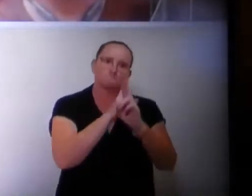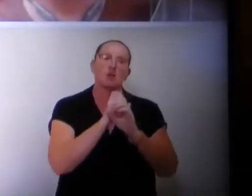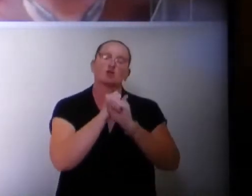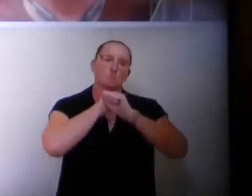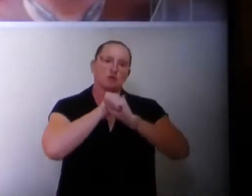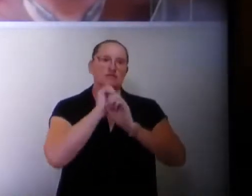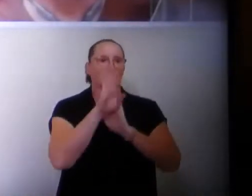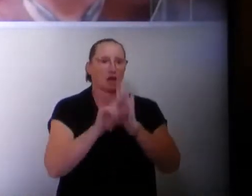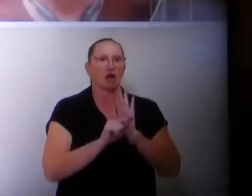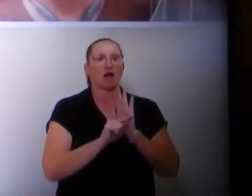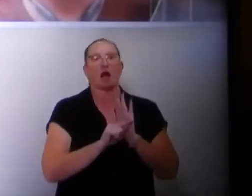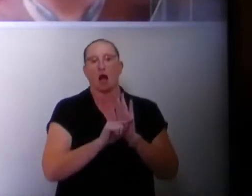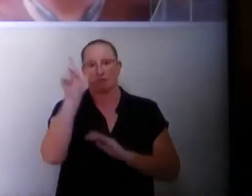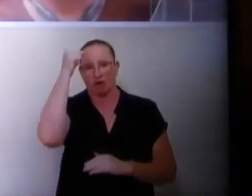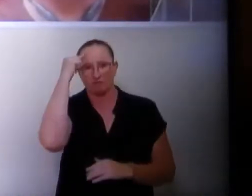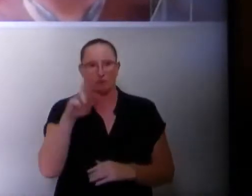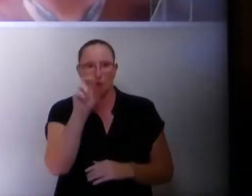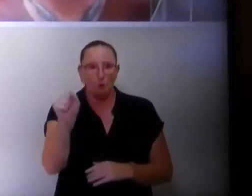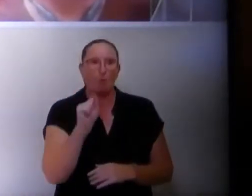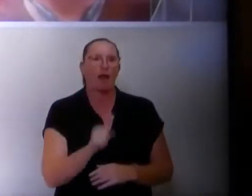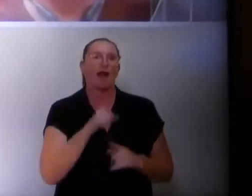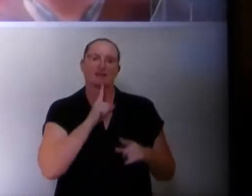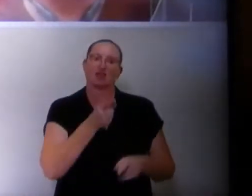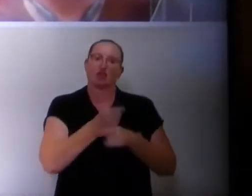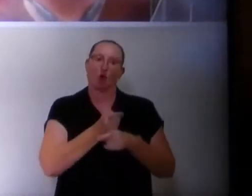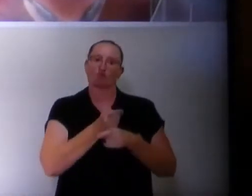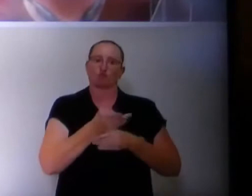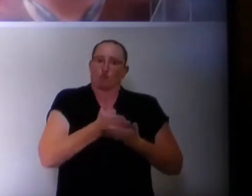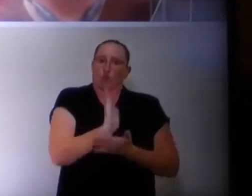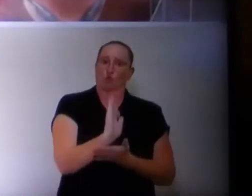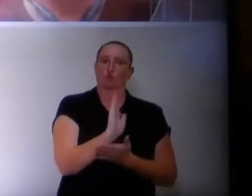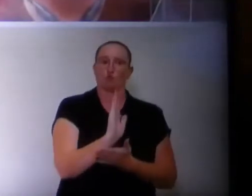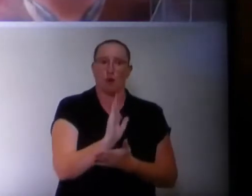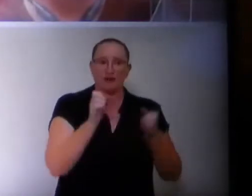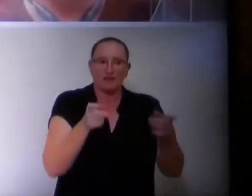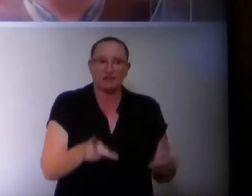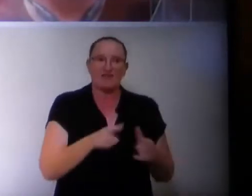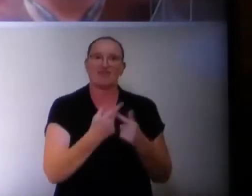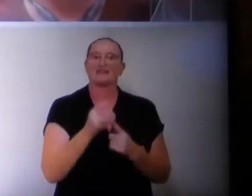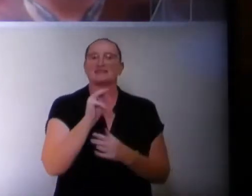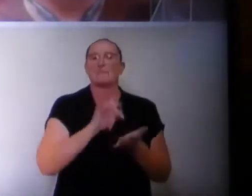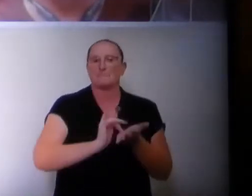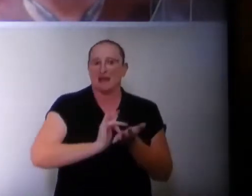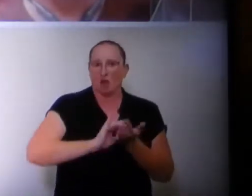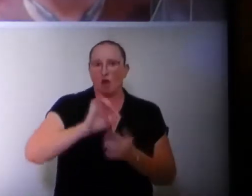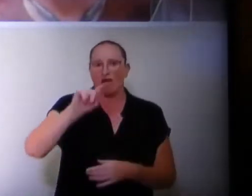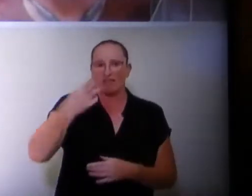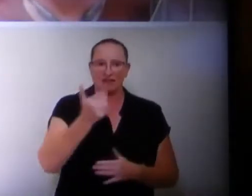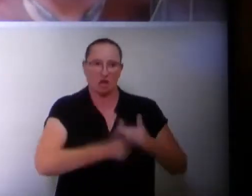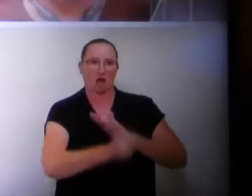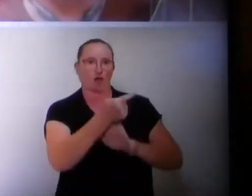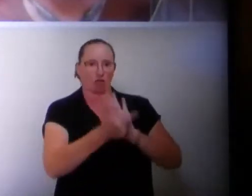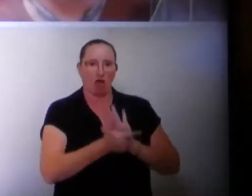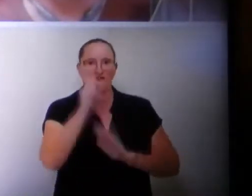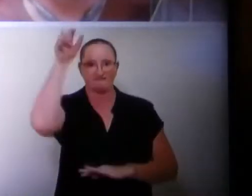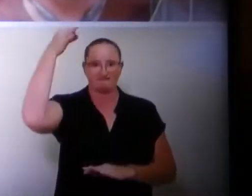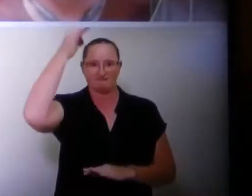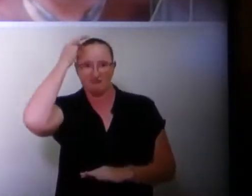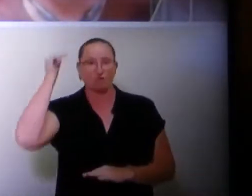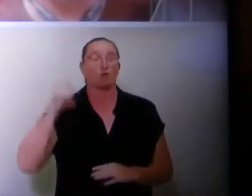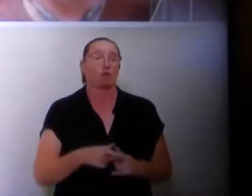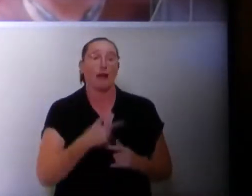Constitution and government of the United States. The right to informed consent is a fundamental, overriding principle of medical ethics, made law under the Code of Federal Regulations.